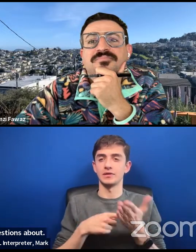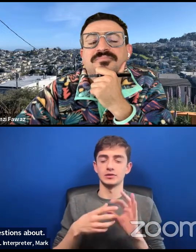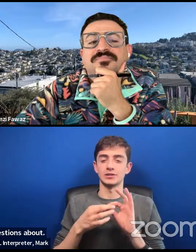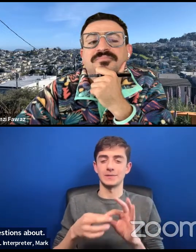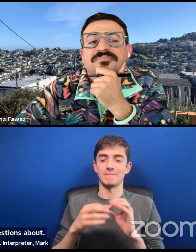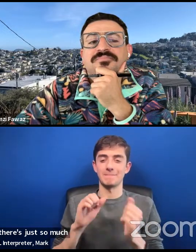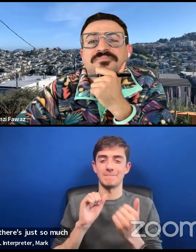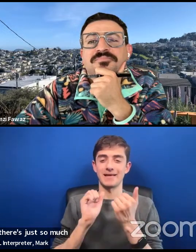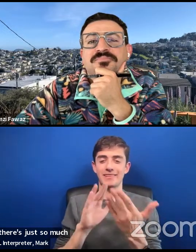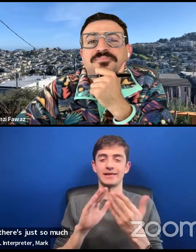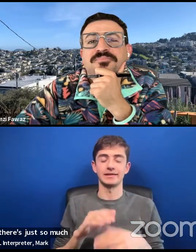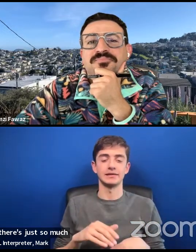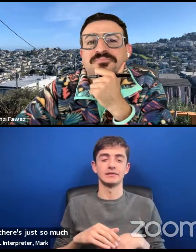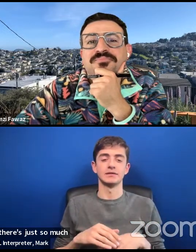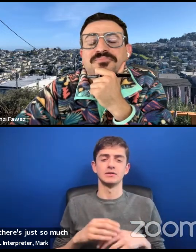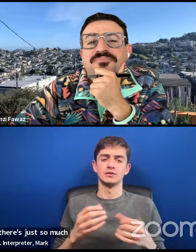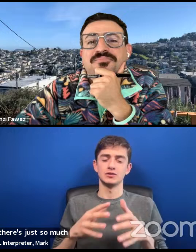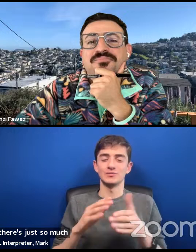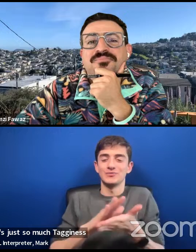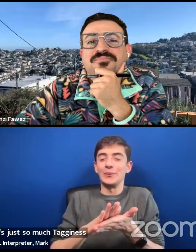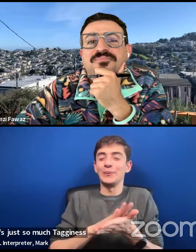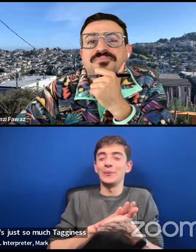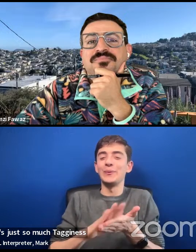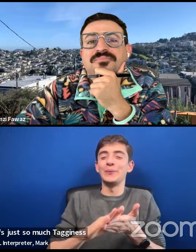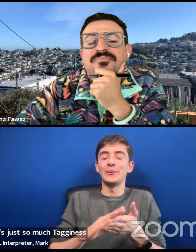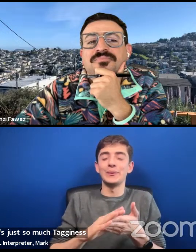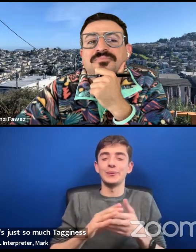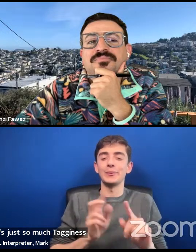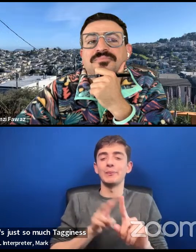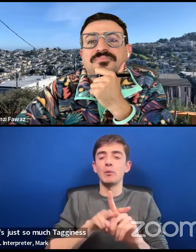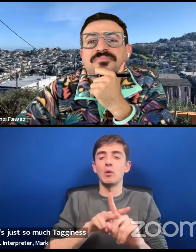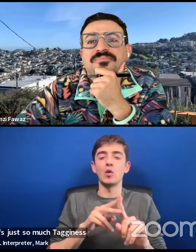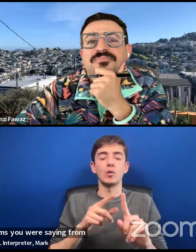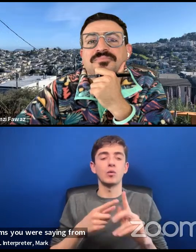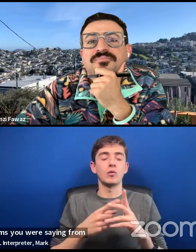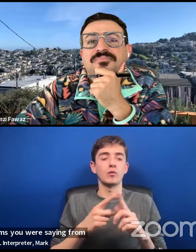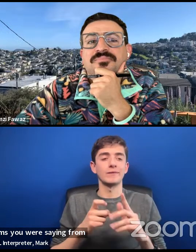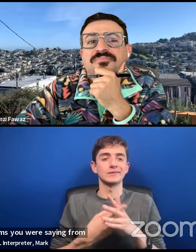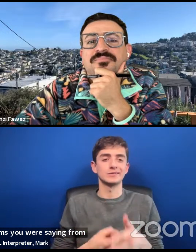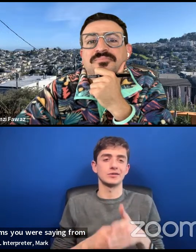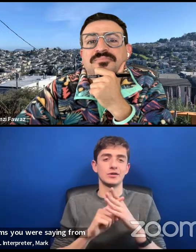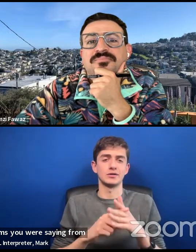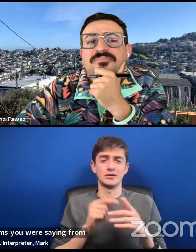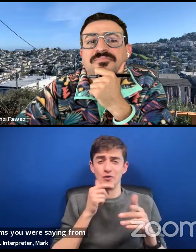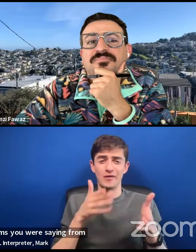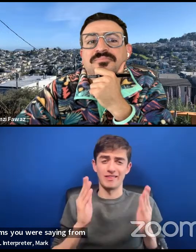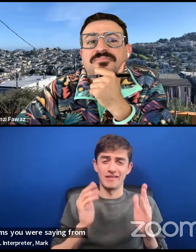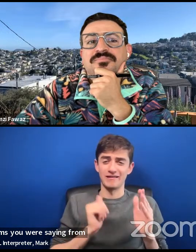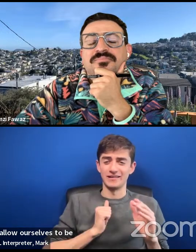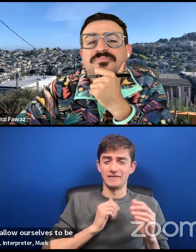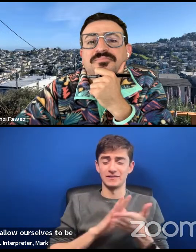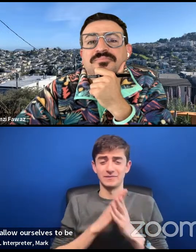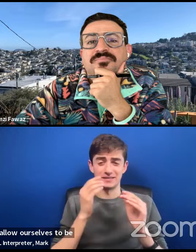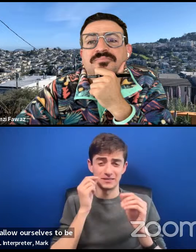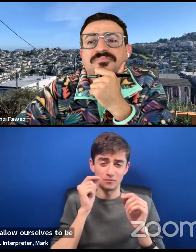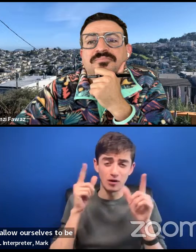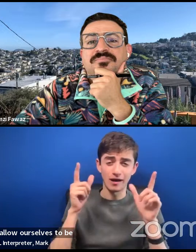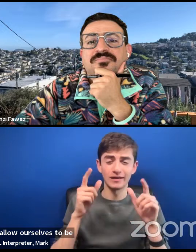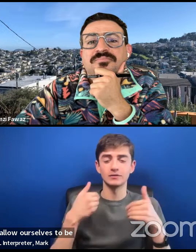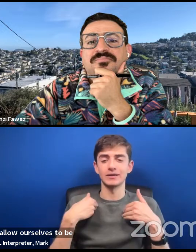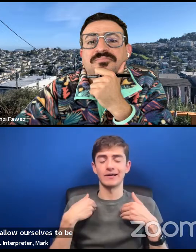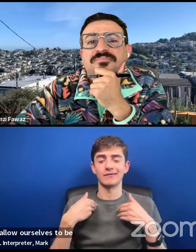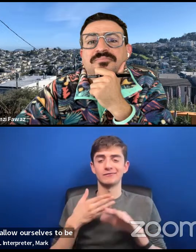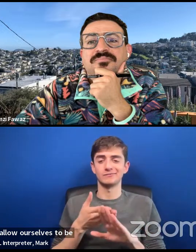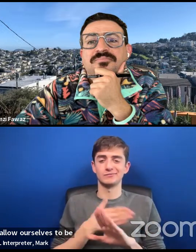that is imposed kind of what Randy was saying from the beginning that we don't allow ourselves to be surprised or, and we have these kind of preordained,